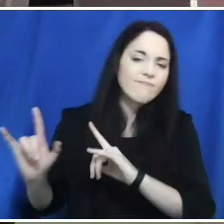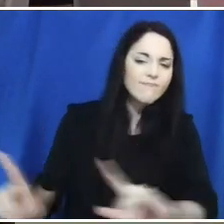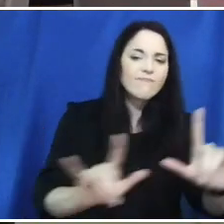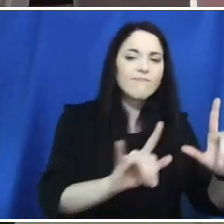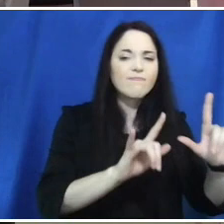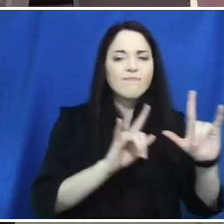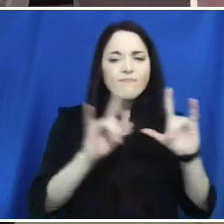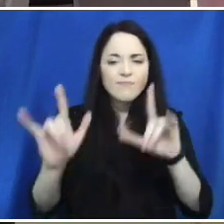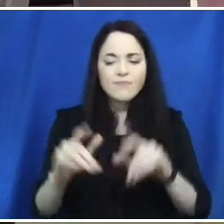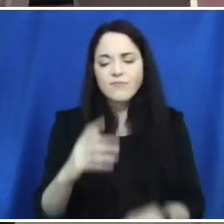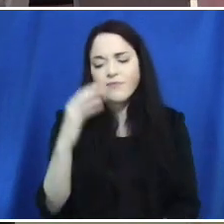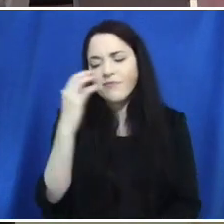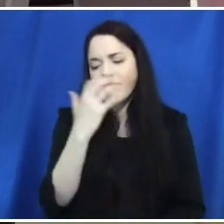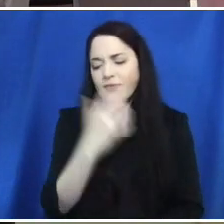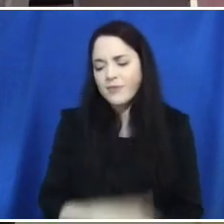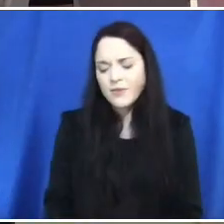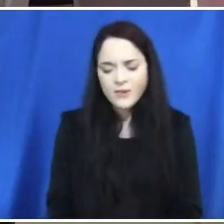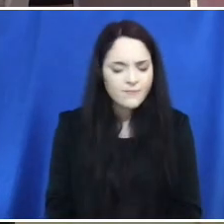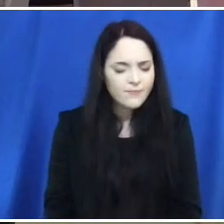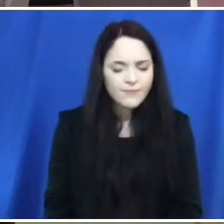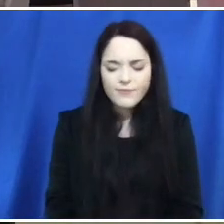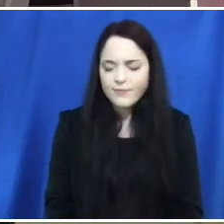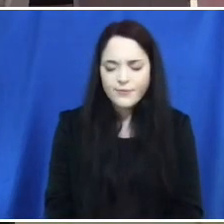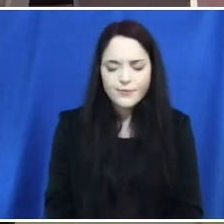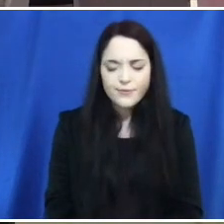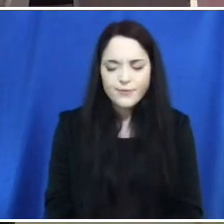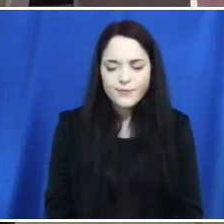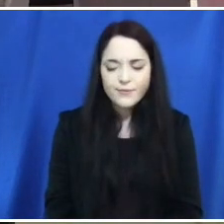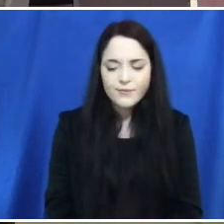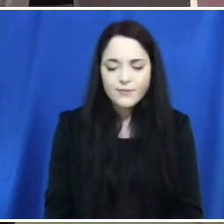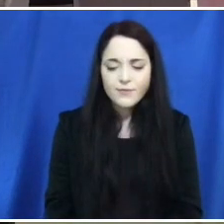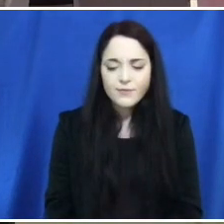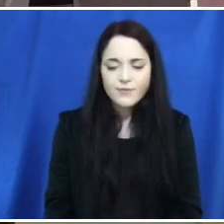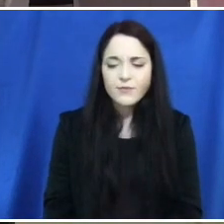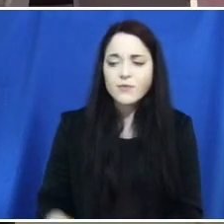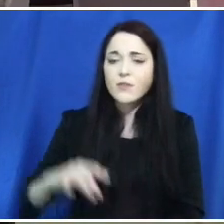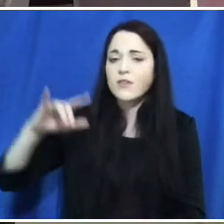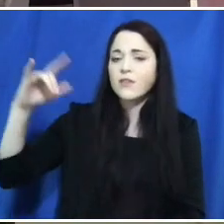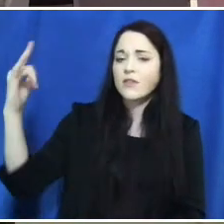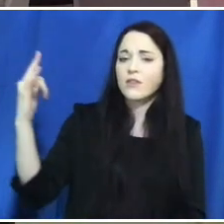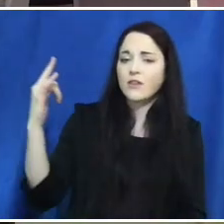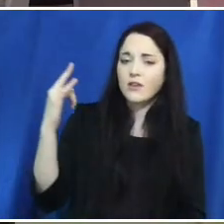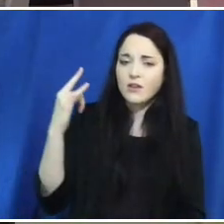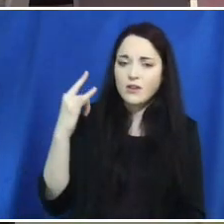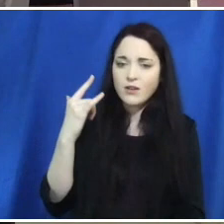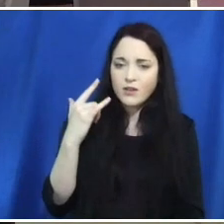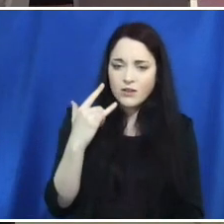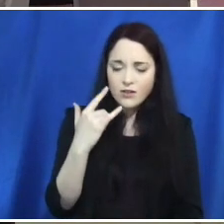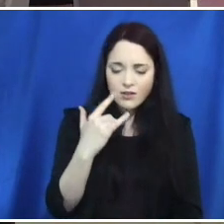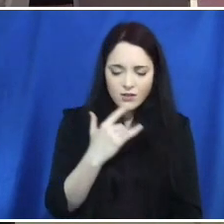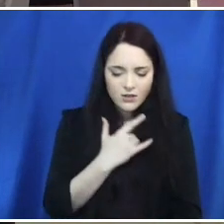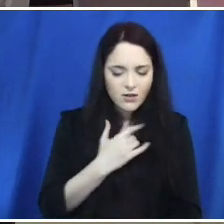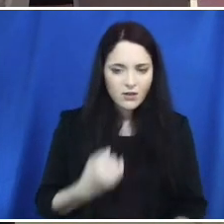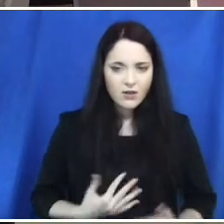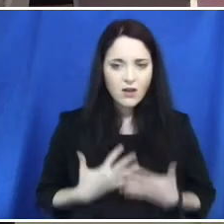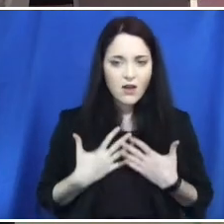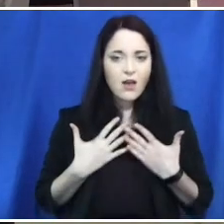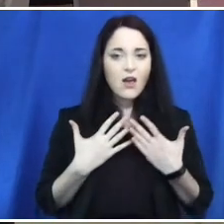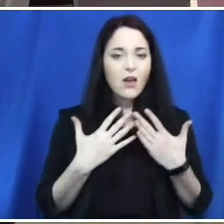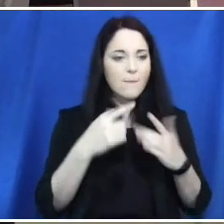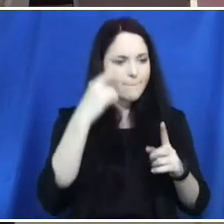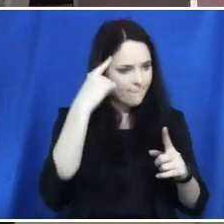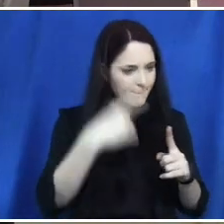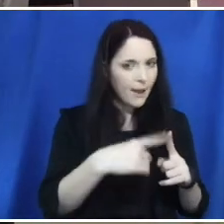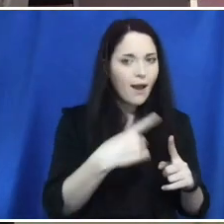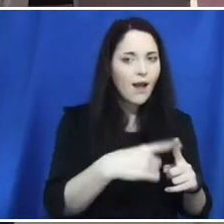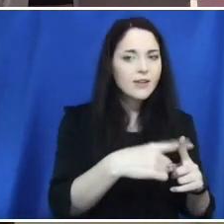God, help us to use that love in ways that are constructive and positive, in ways